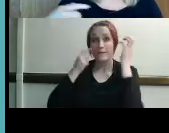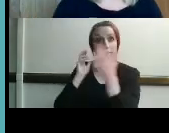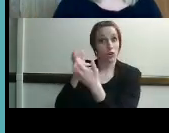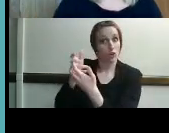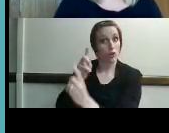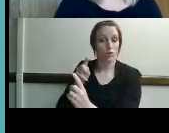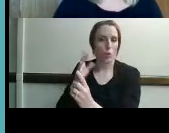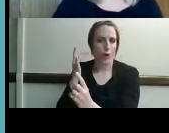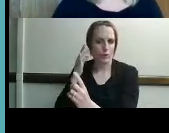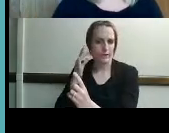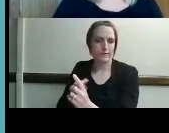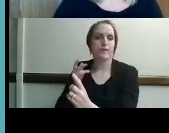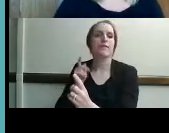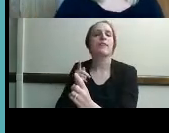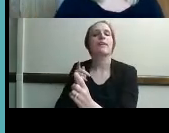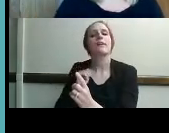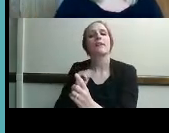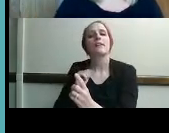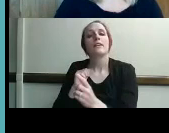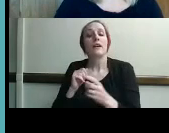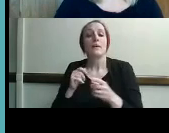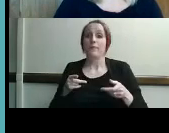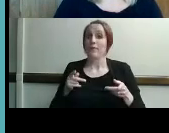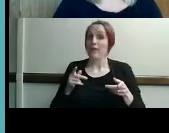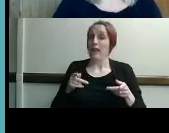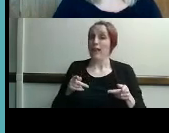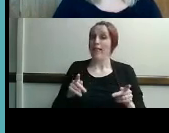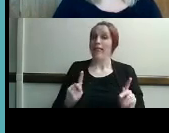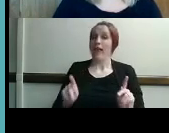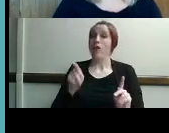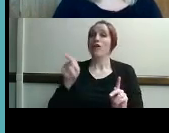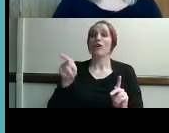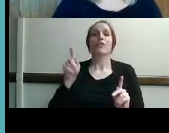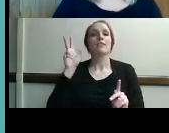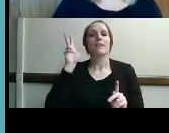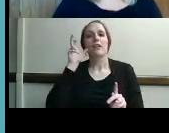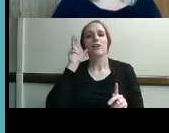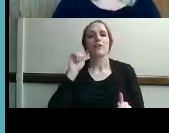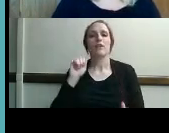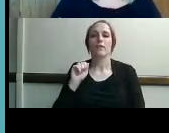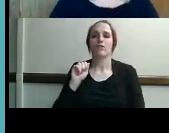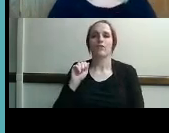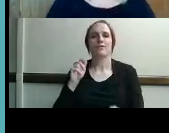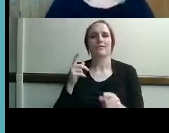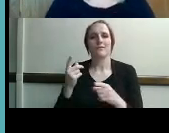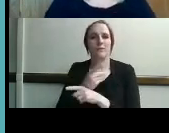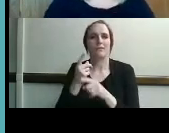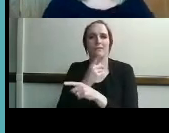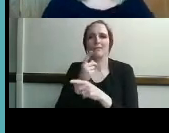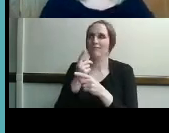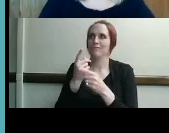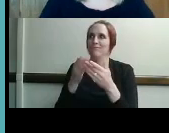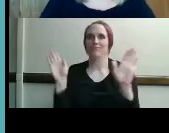this also allowed this consumer to hear ambient noise um it was kind of a safety